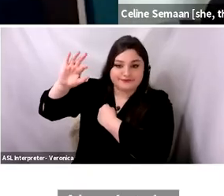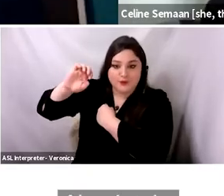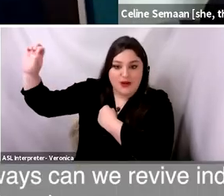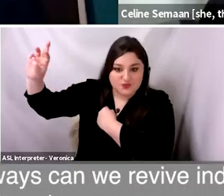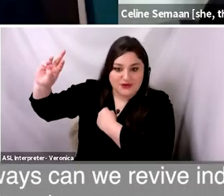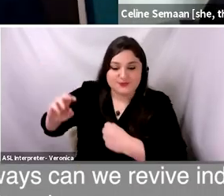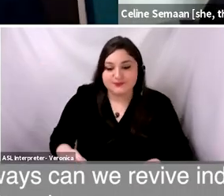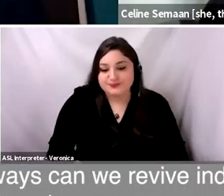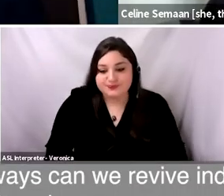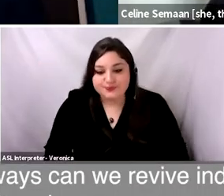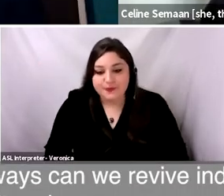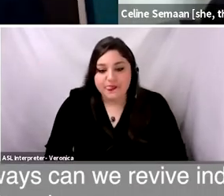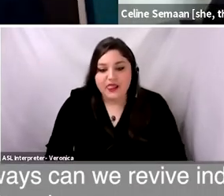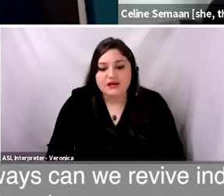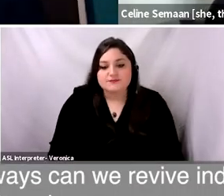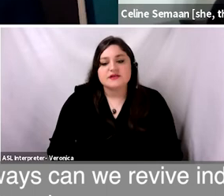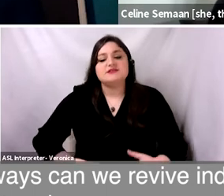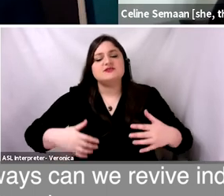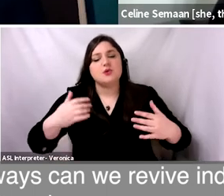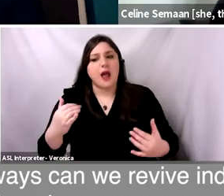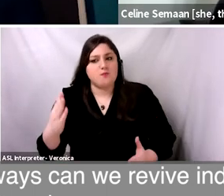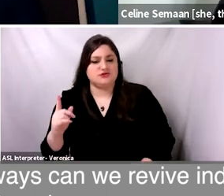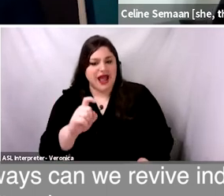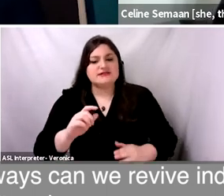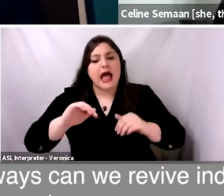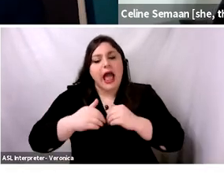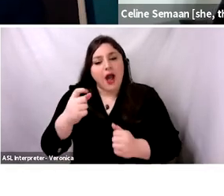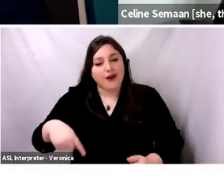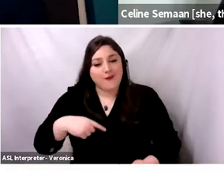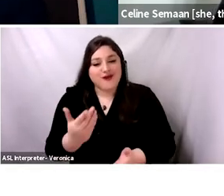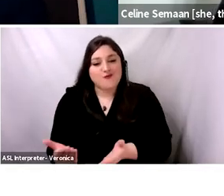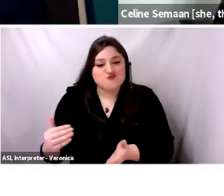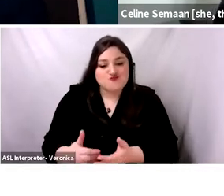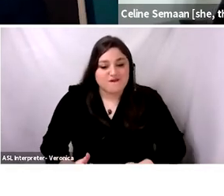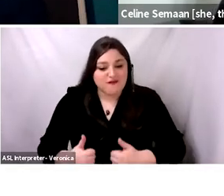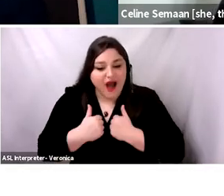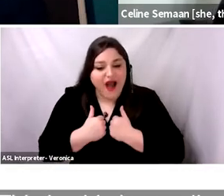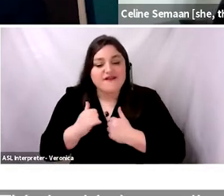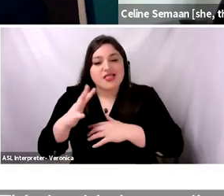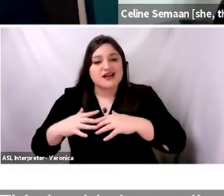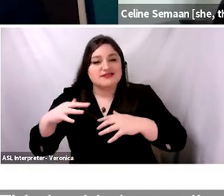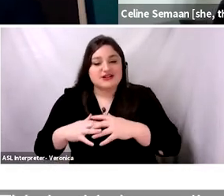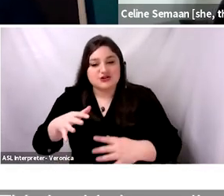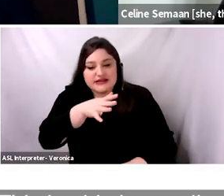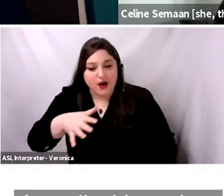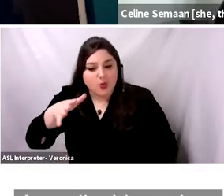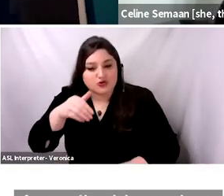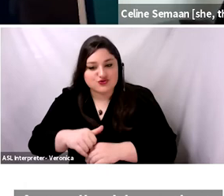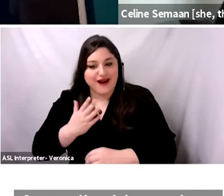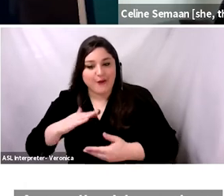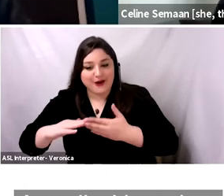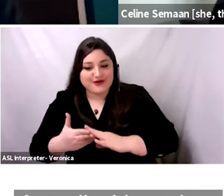Absolutely. What ways can we revive indigenous agriculture in our own communities? This is excellent,